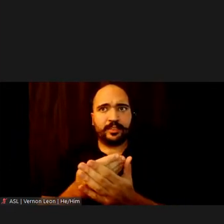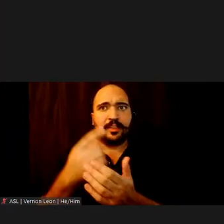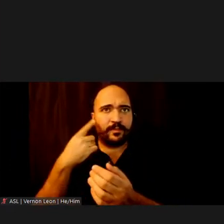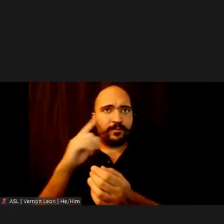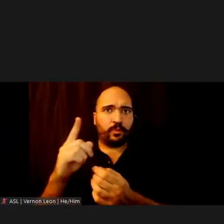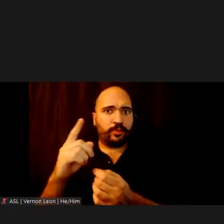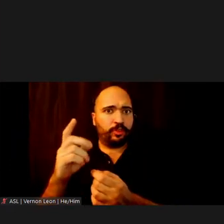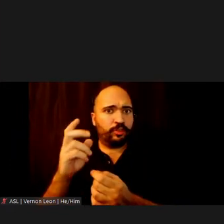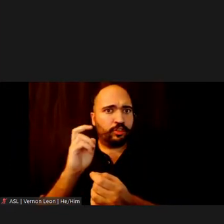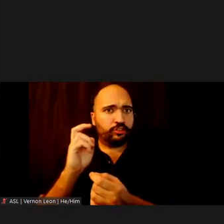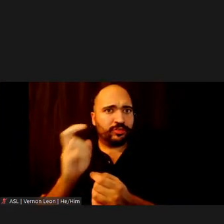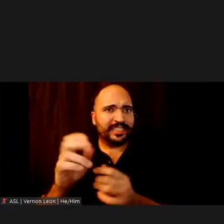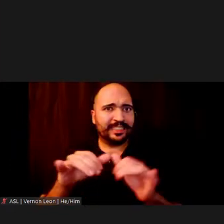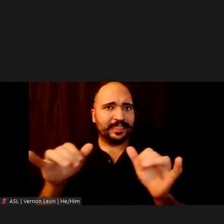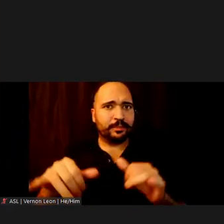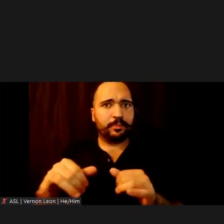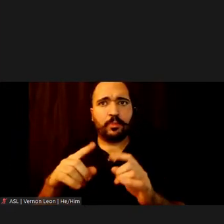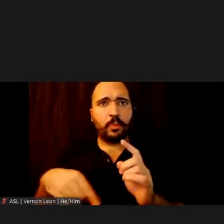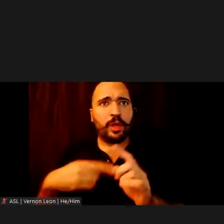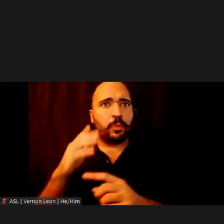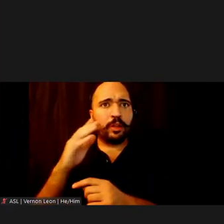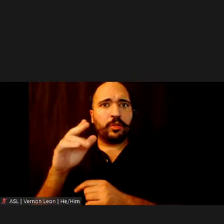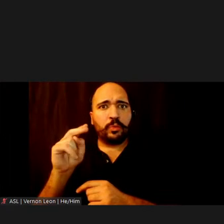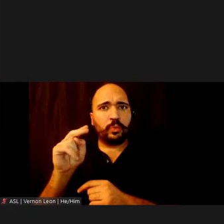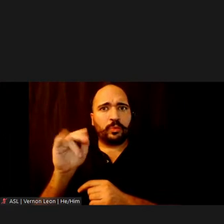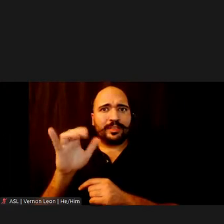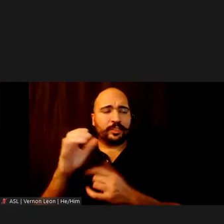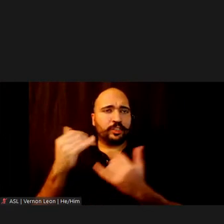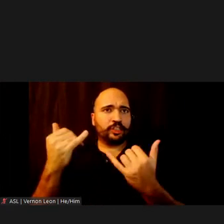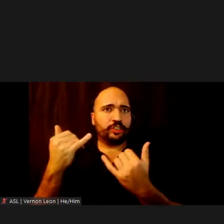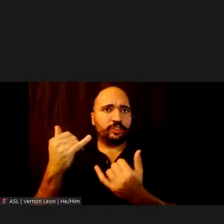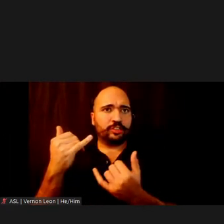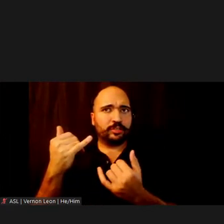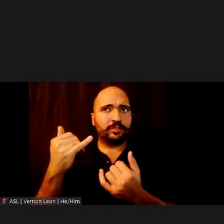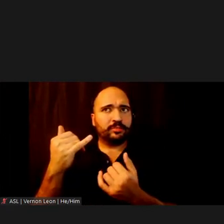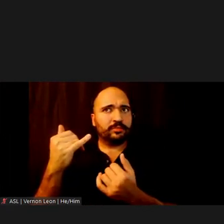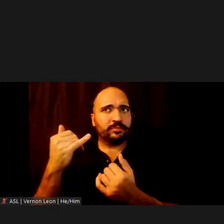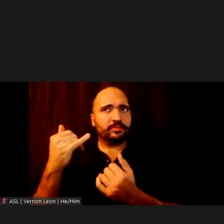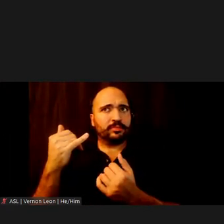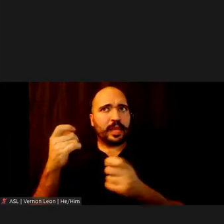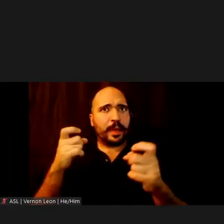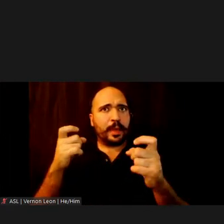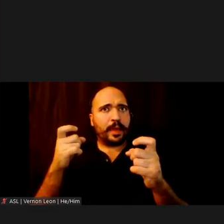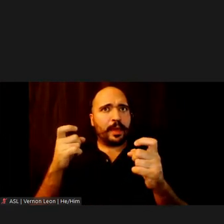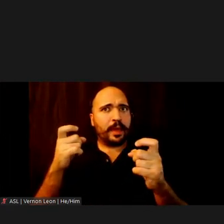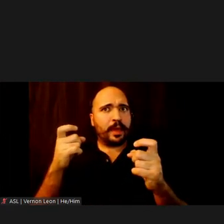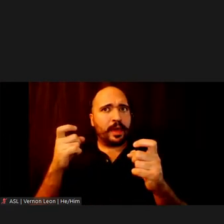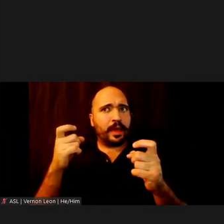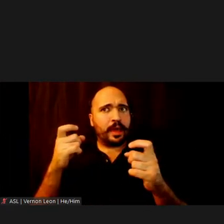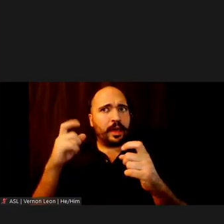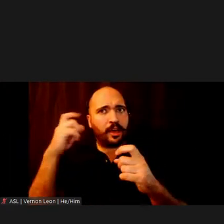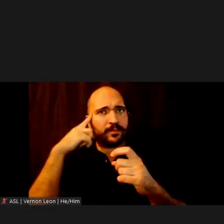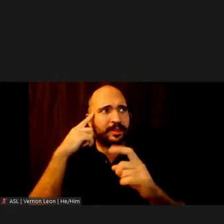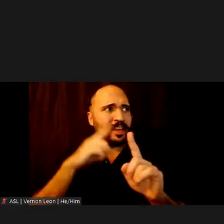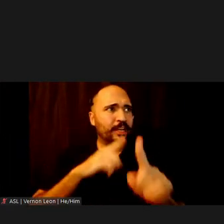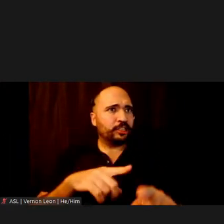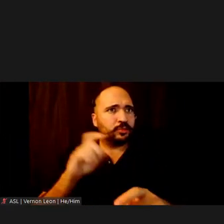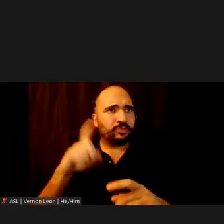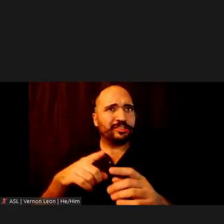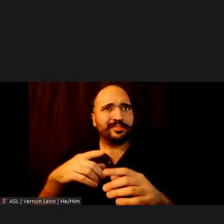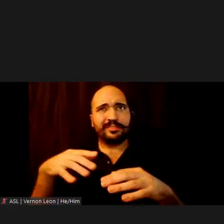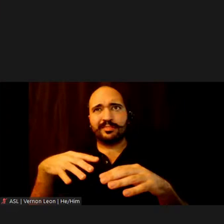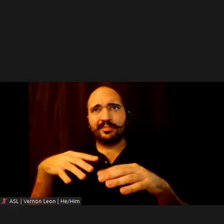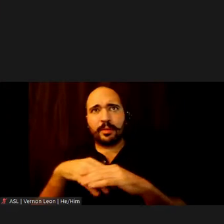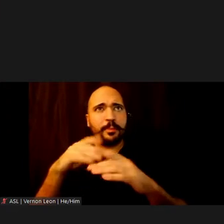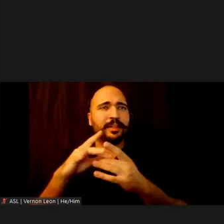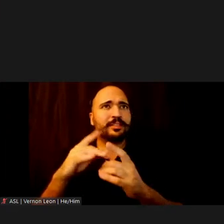the transit system. When will New York City's current administration be speaking and answering comments and complaints as to why the congestion is so